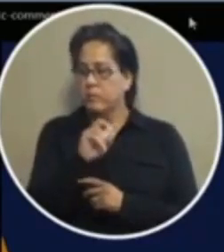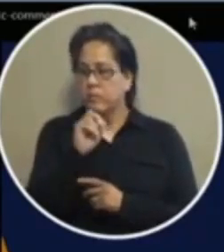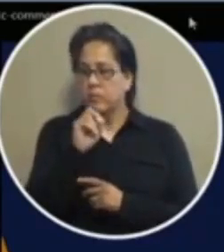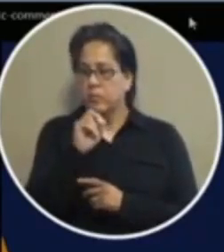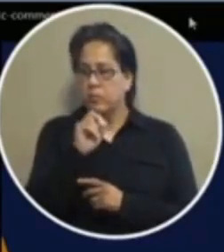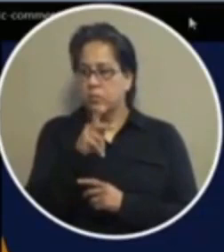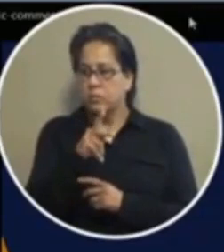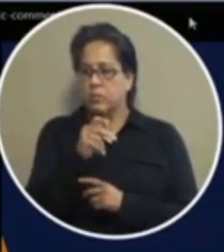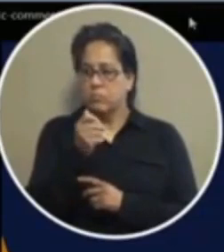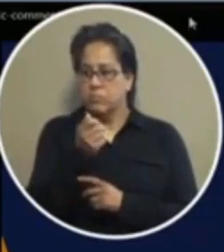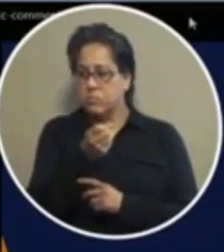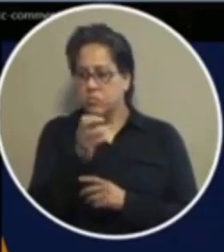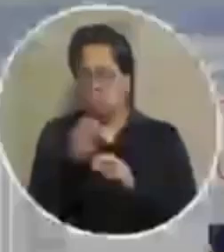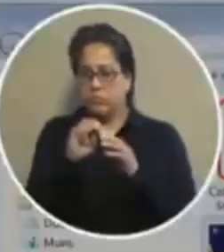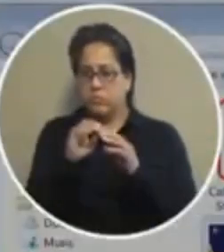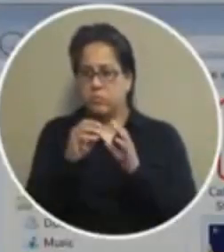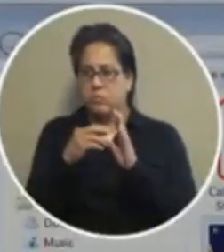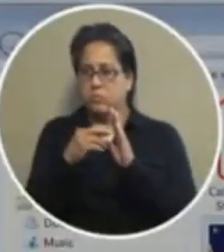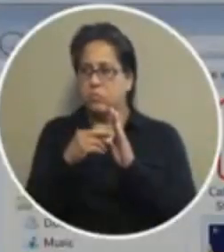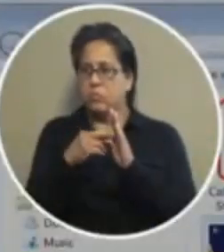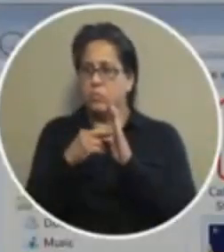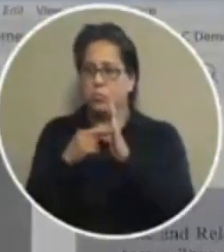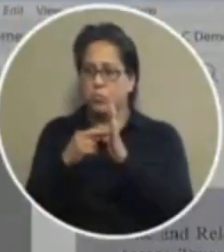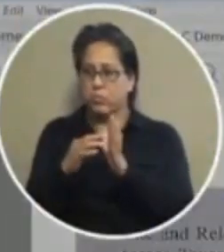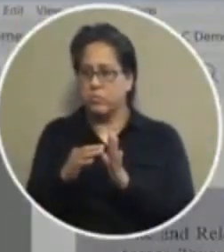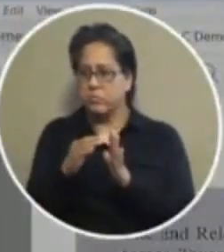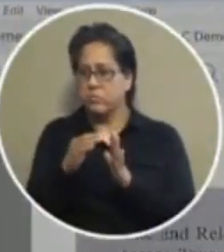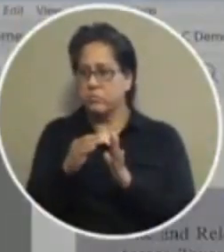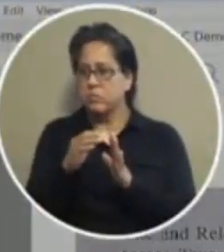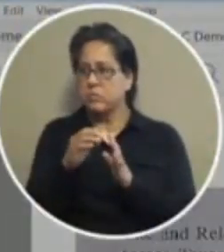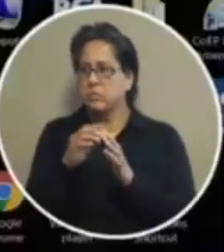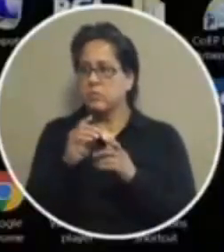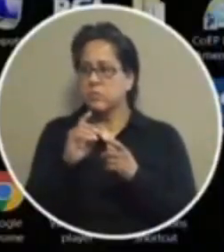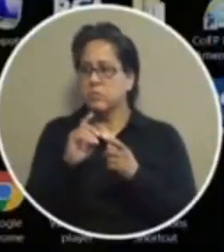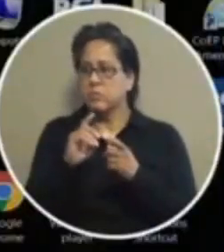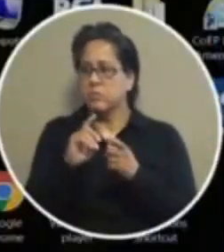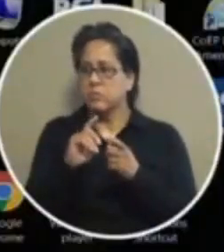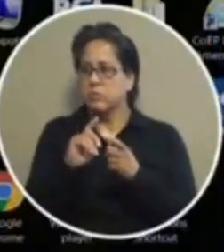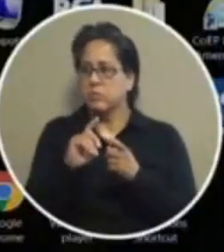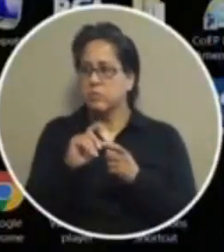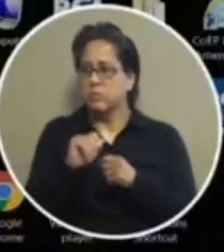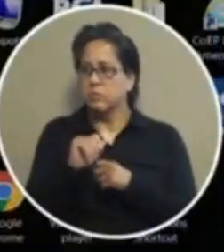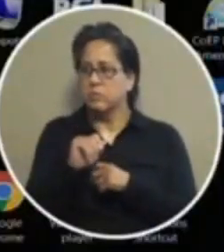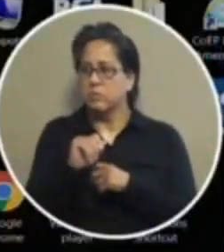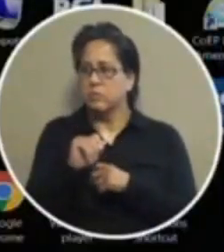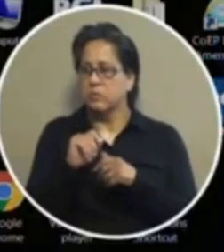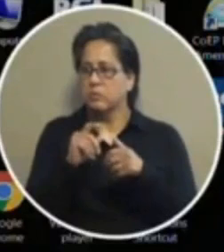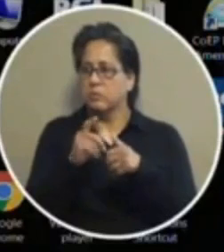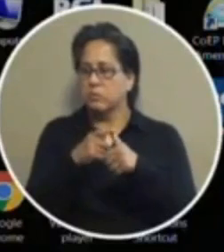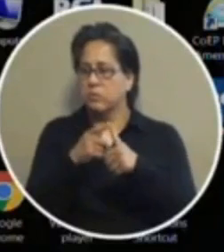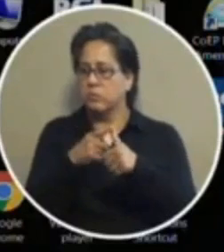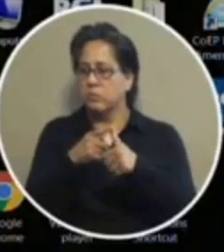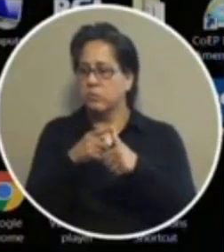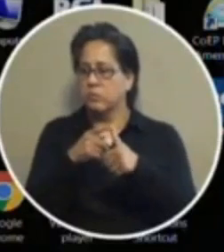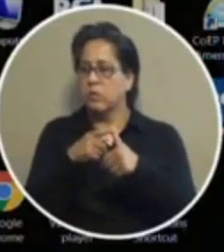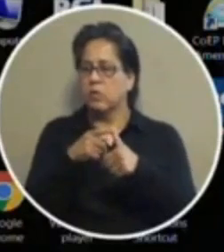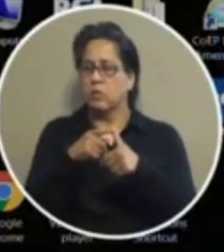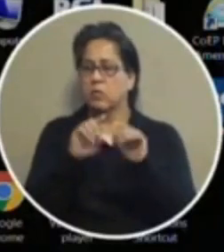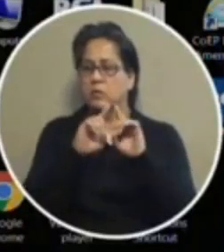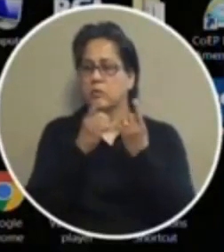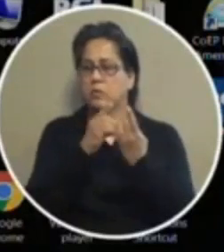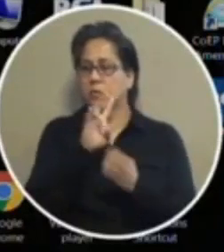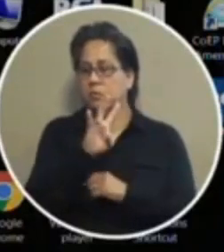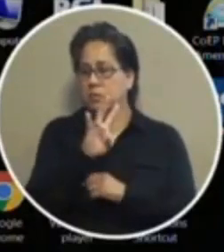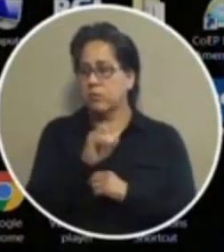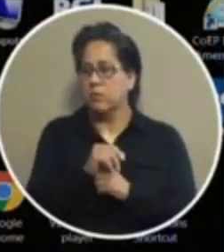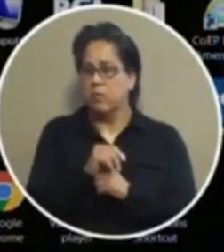number of council members who have requested to speak let me bring that up first of all i have representative rivera